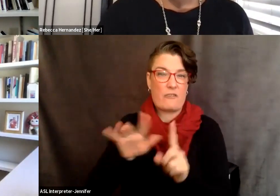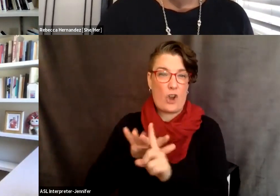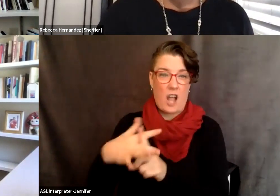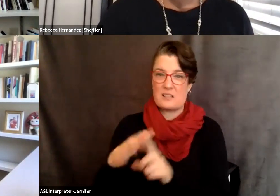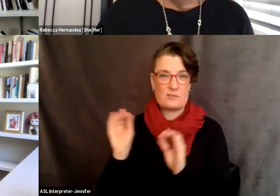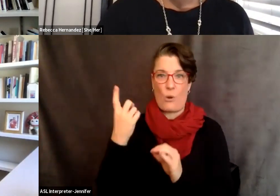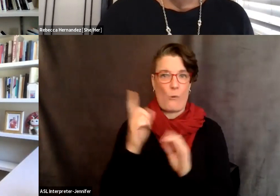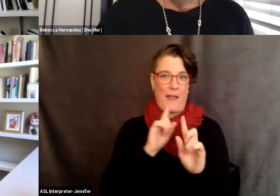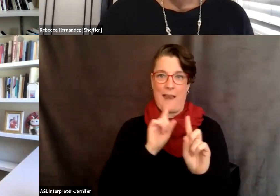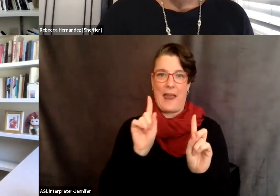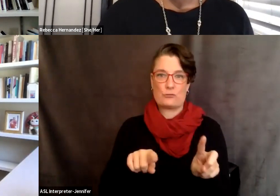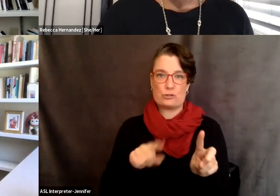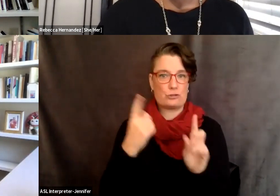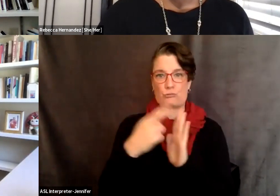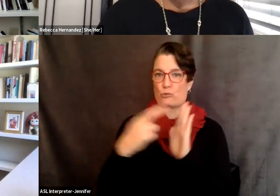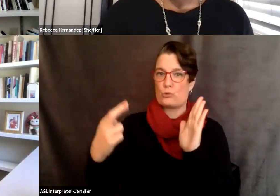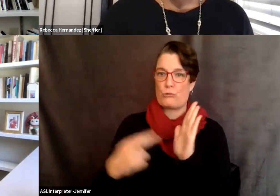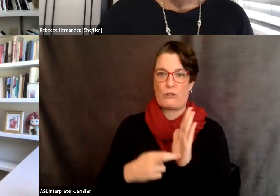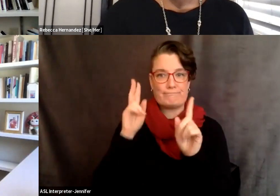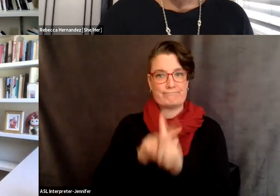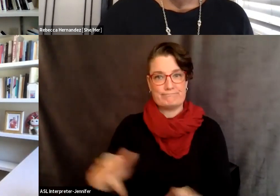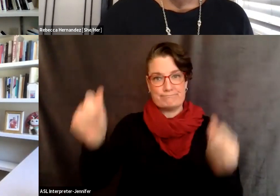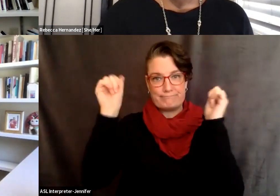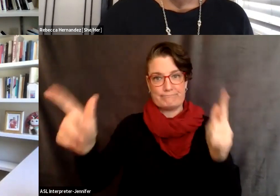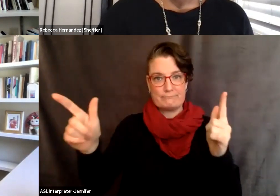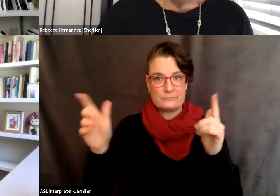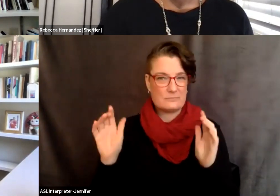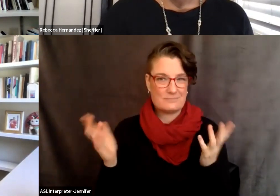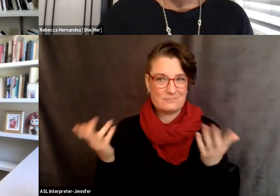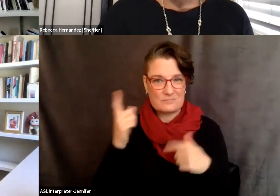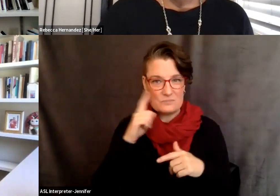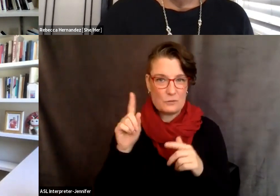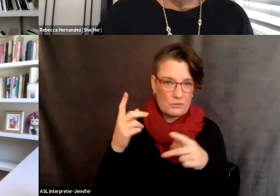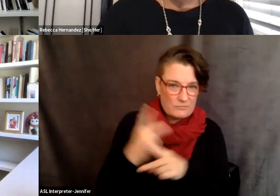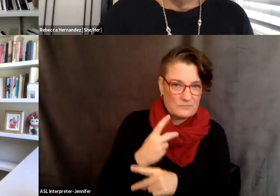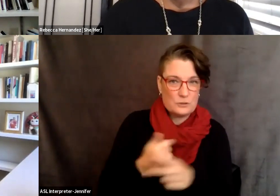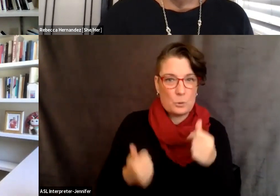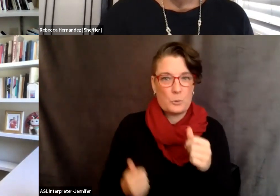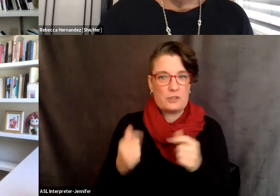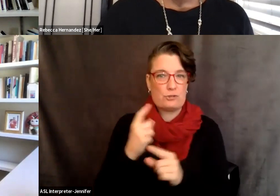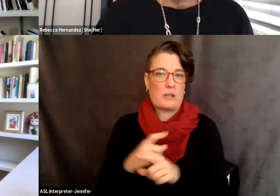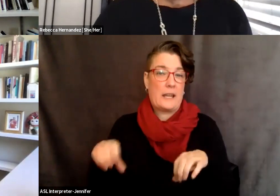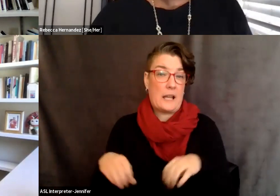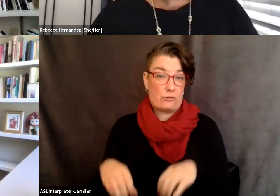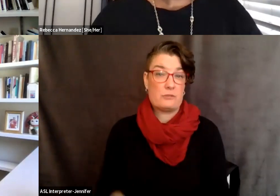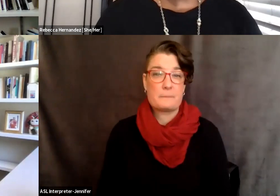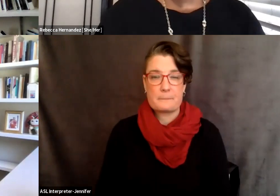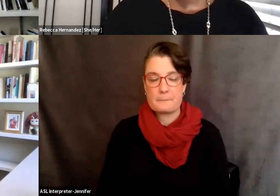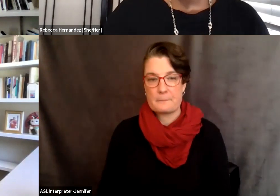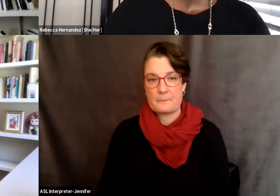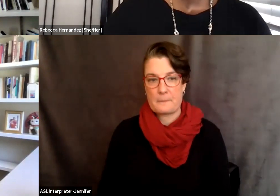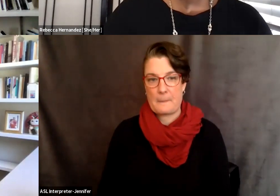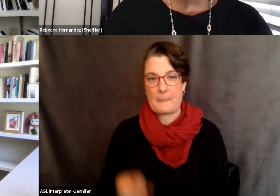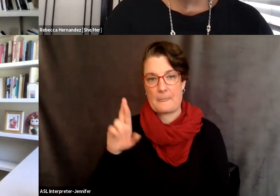no universal rule to follow and kind of determining and, and evaluating what actions are, are right. And,